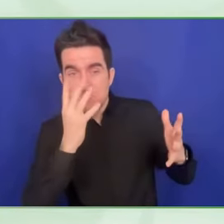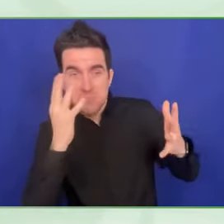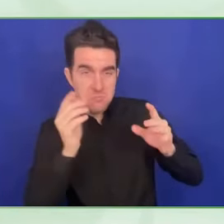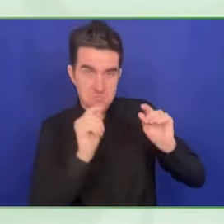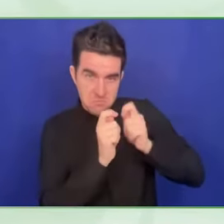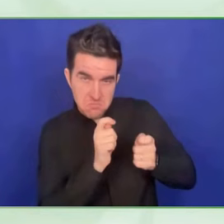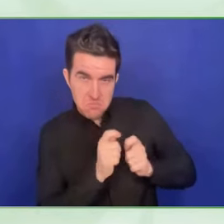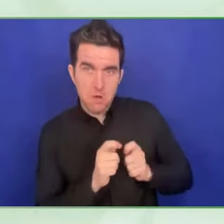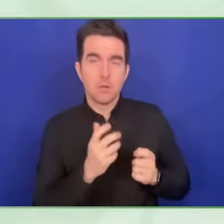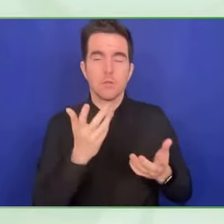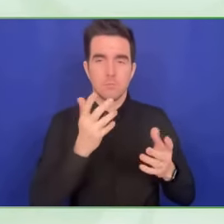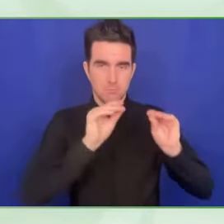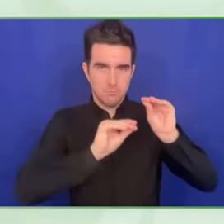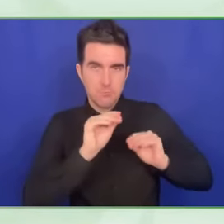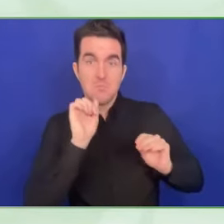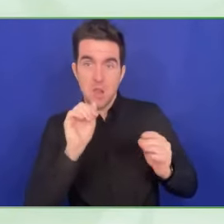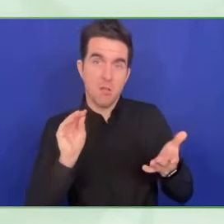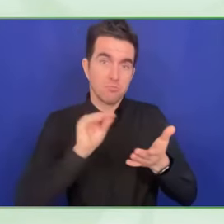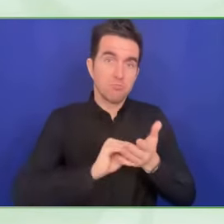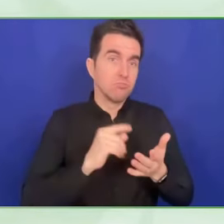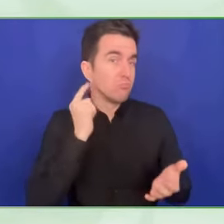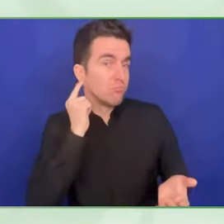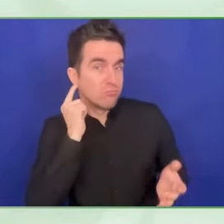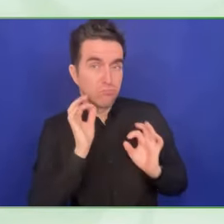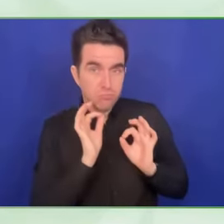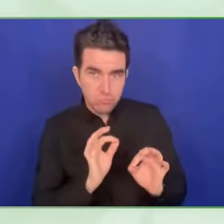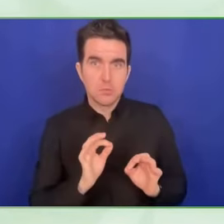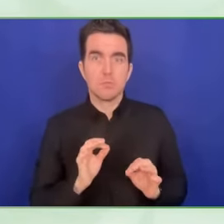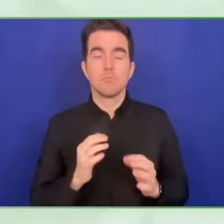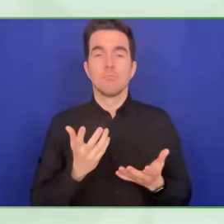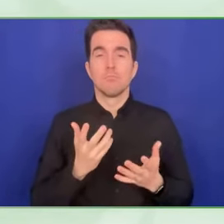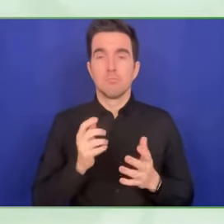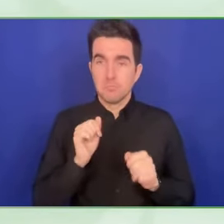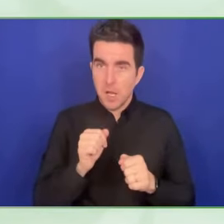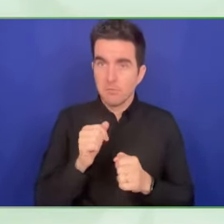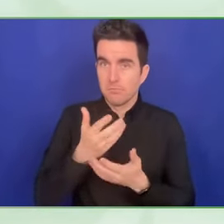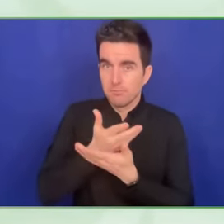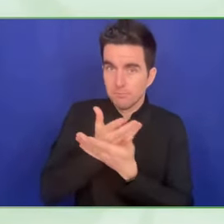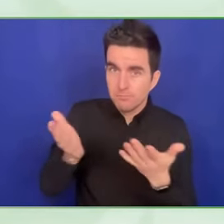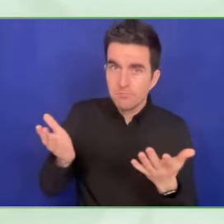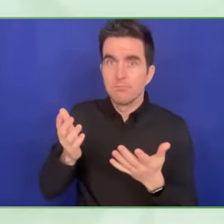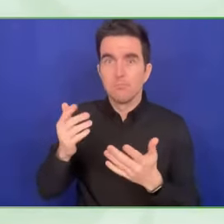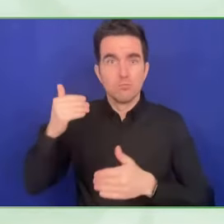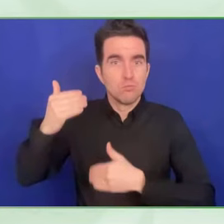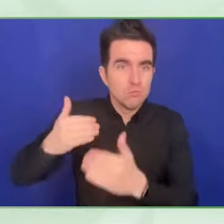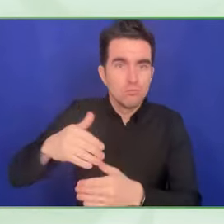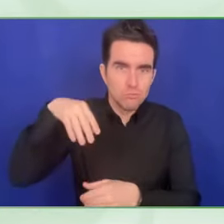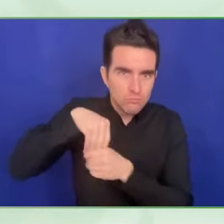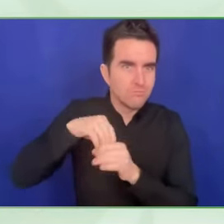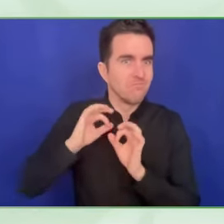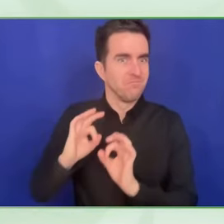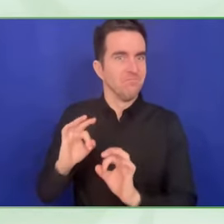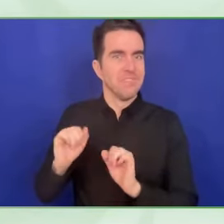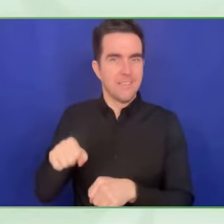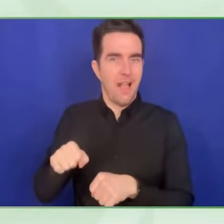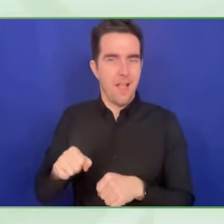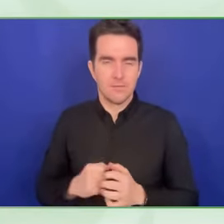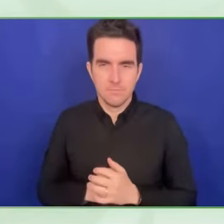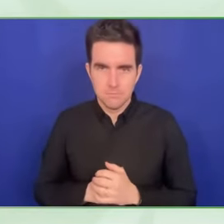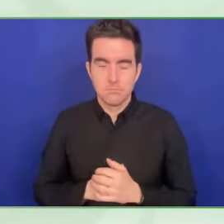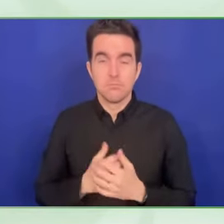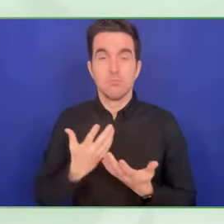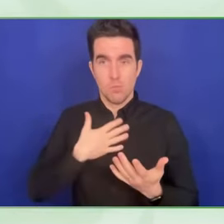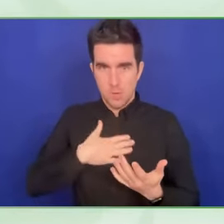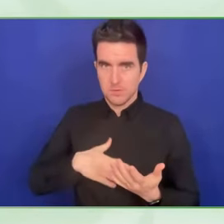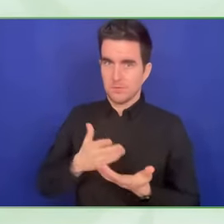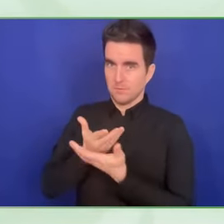finally, and this is for the first question, we are also incorporating some very good partners in